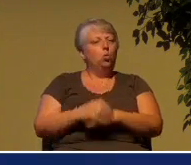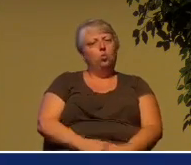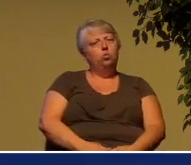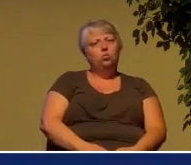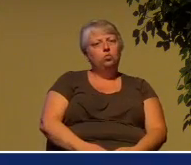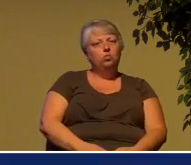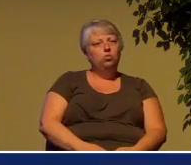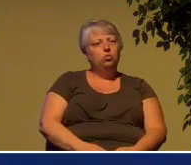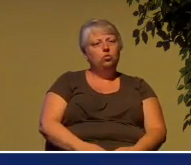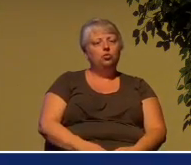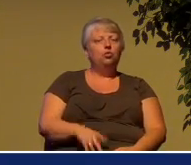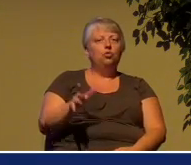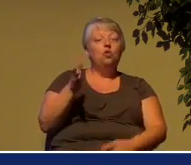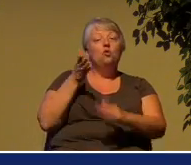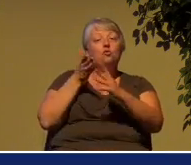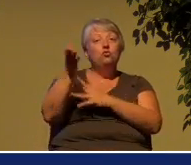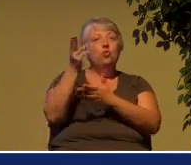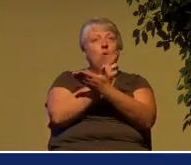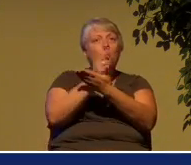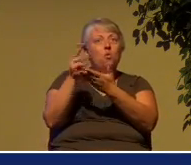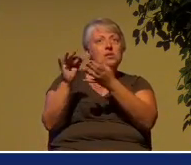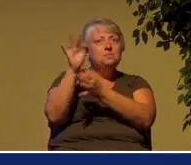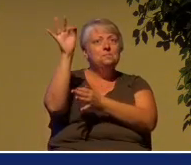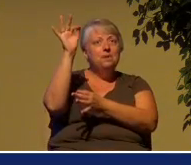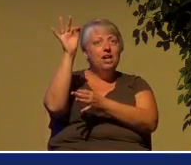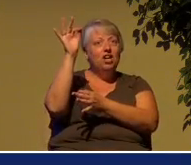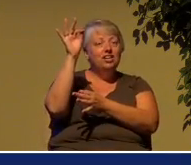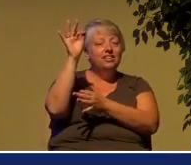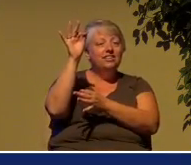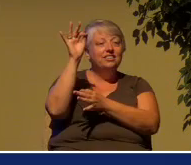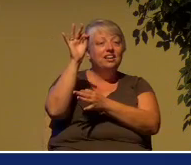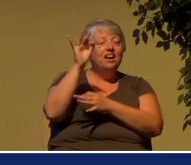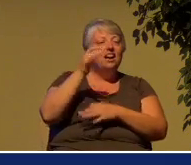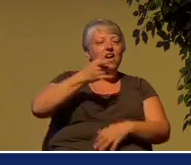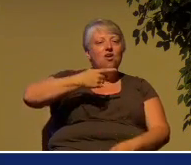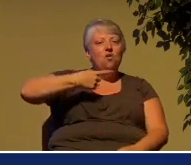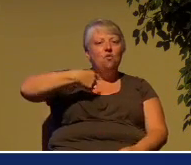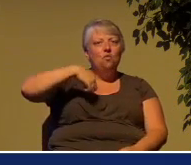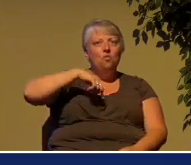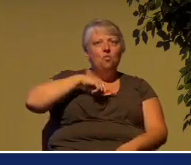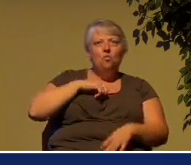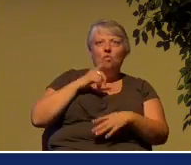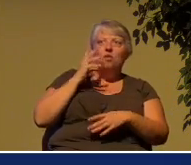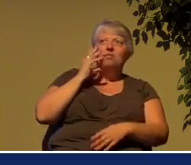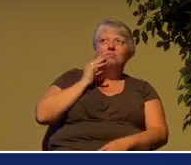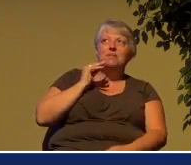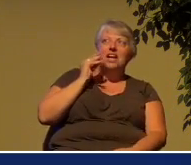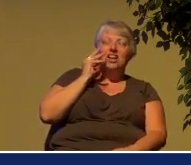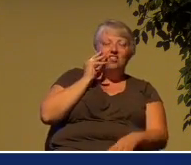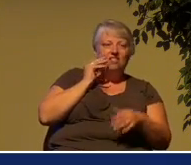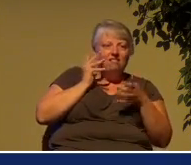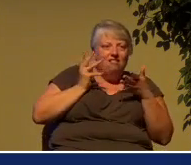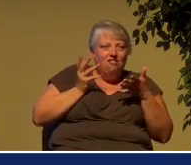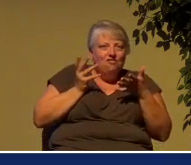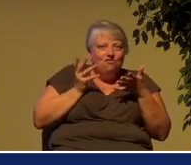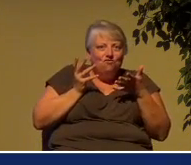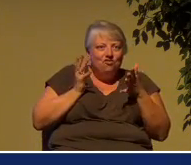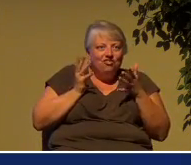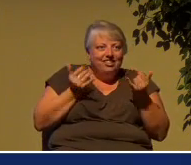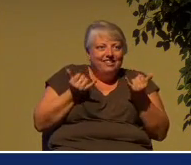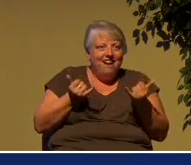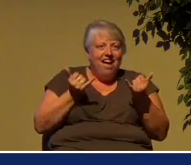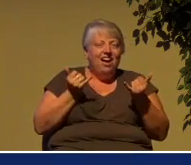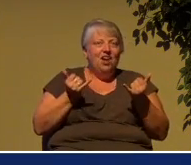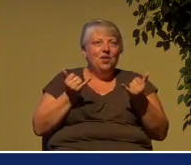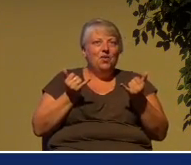the Holy Spirit, we have the first fruits of that redemption already today.